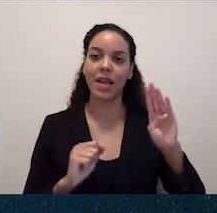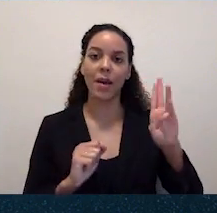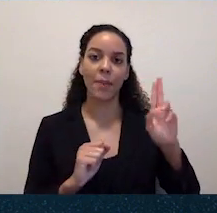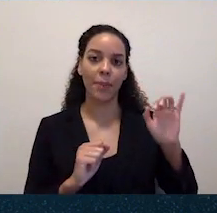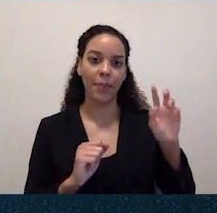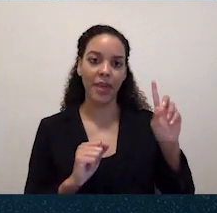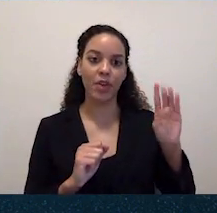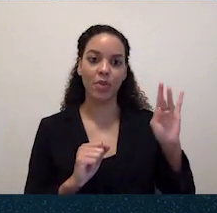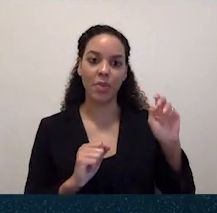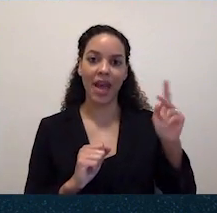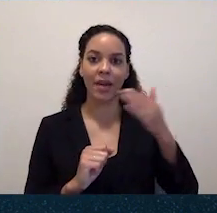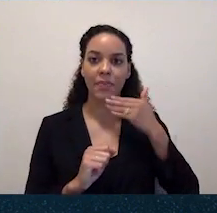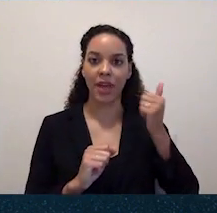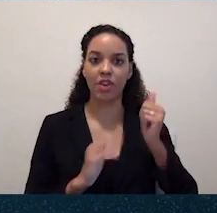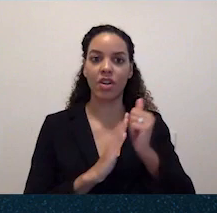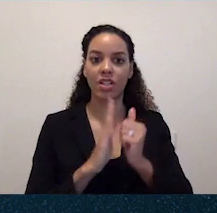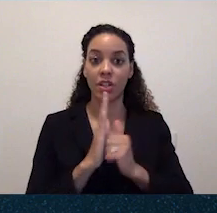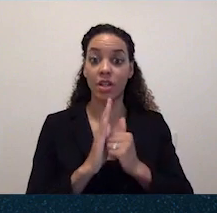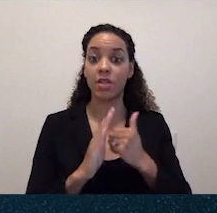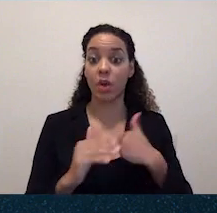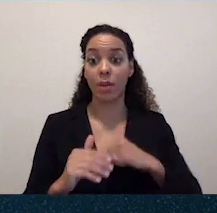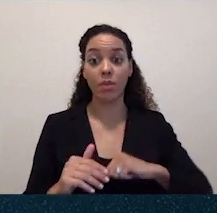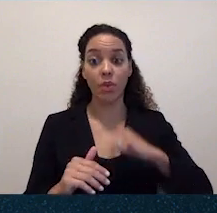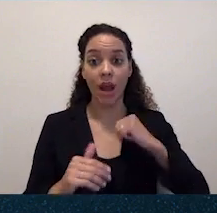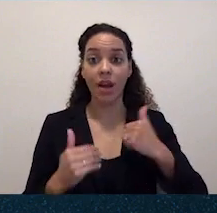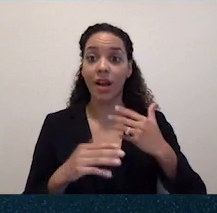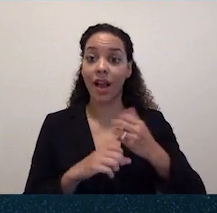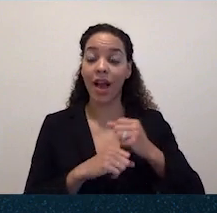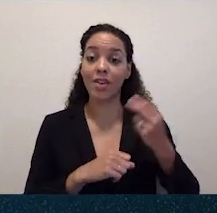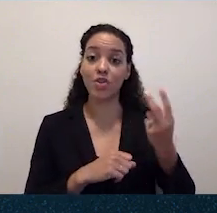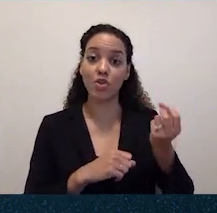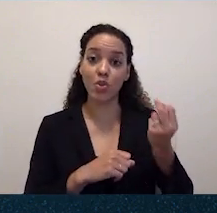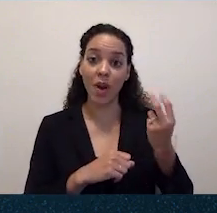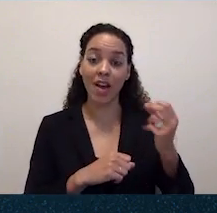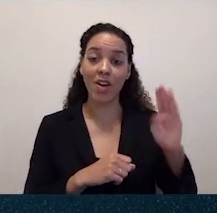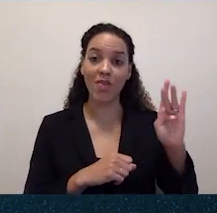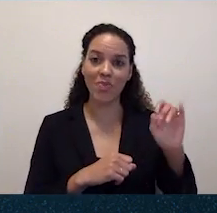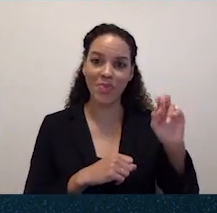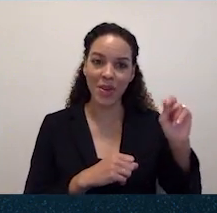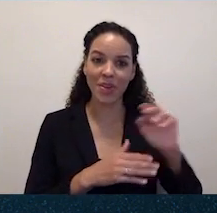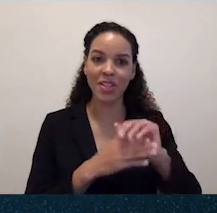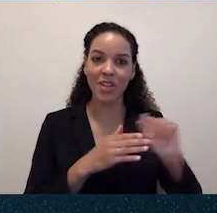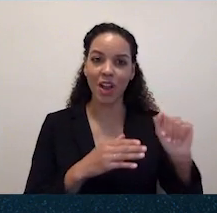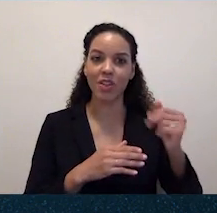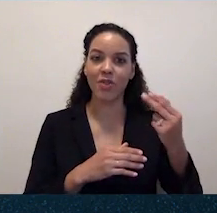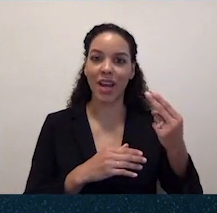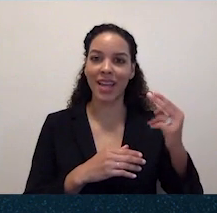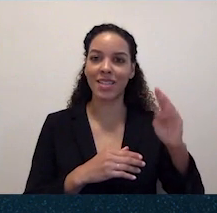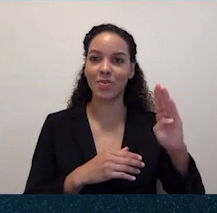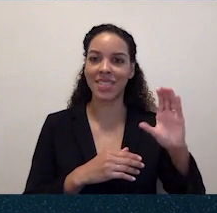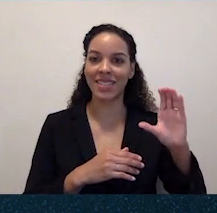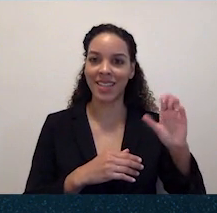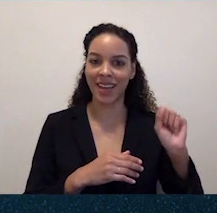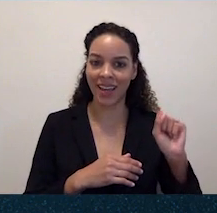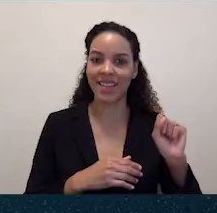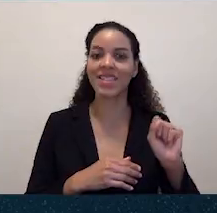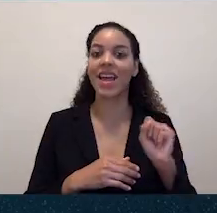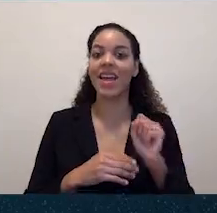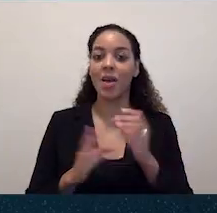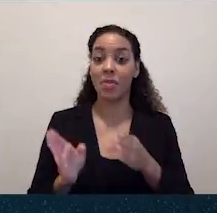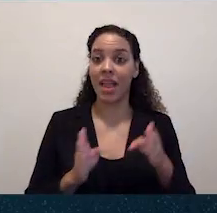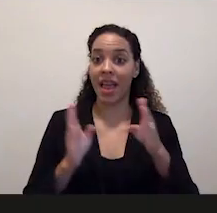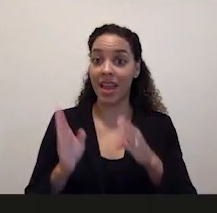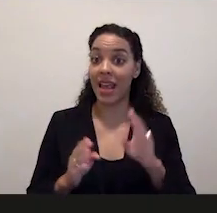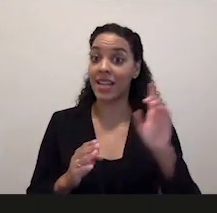to help secure $12 billion in funding for HCBS in the American Rescue Plan, which Democrats passed. And that's why I